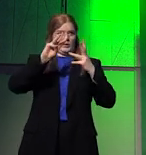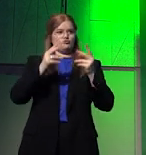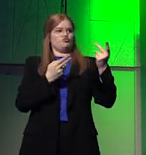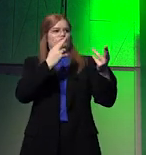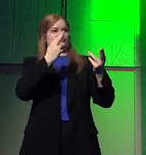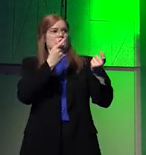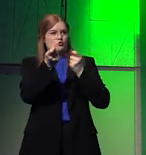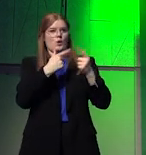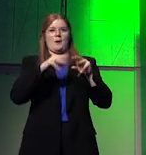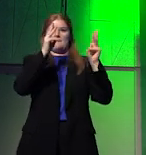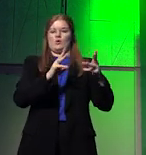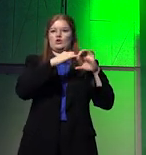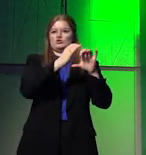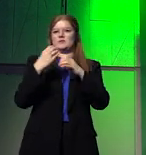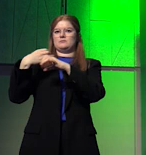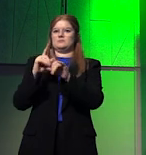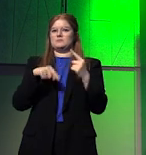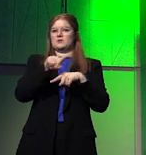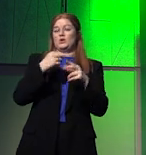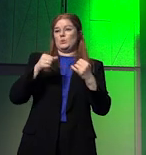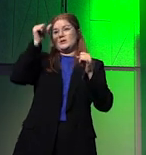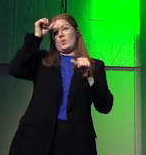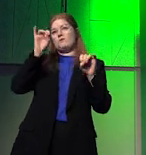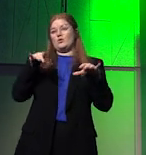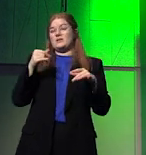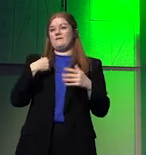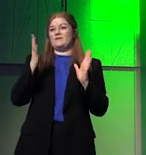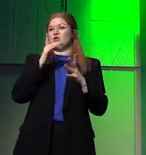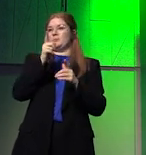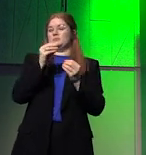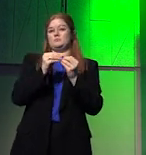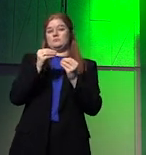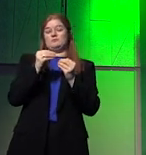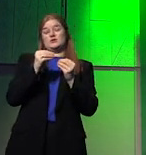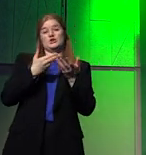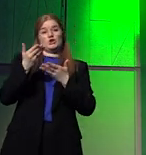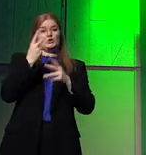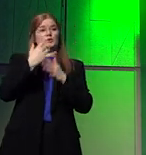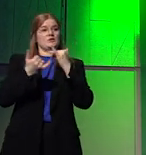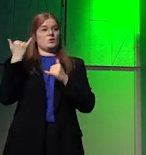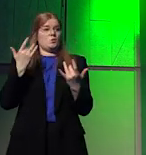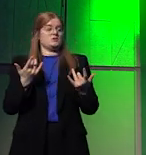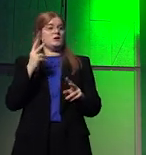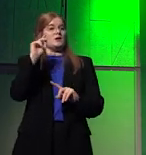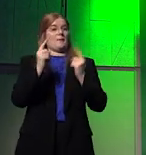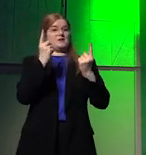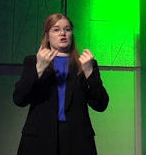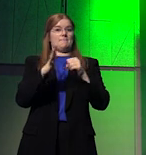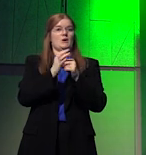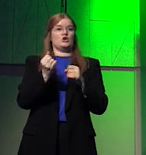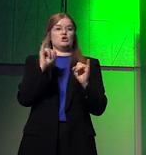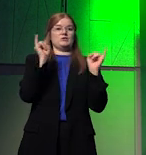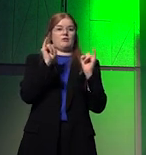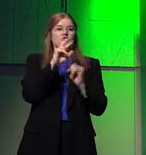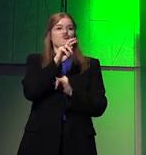regulate power. And we know, obviously, and I talked about it two years ago, that the competition over critical raw